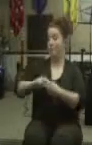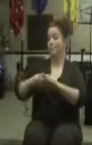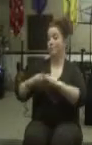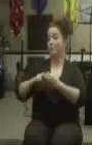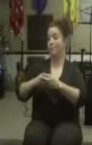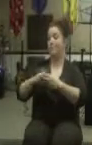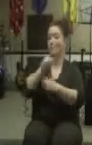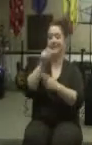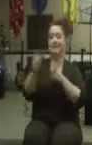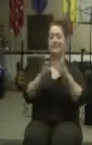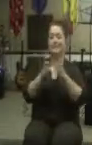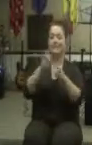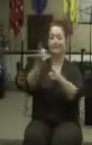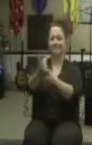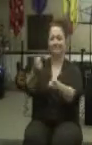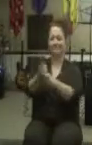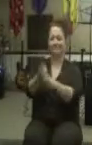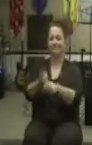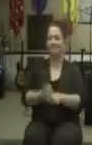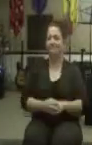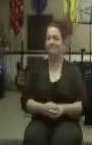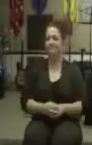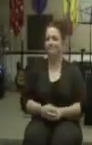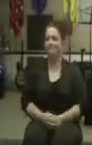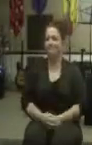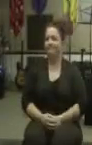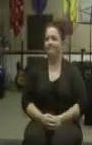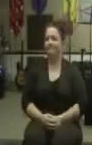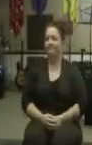Your problem is, you don't manage it right.